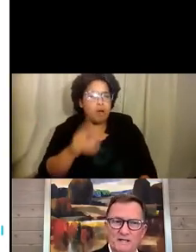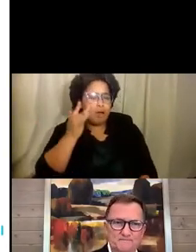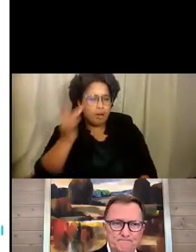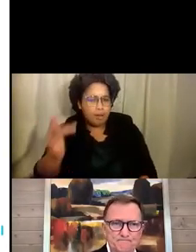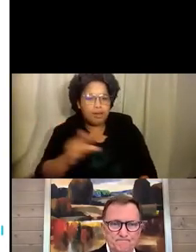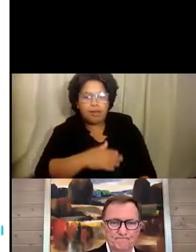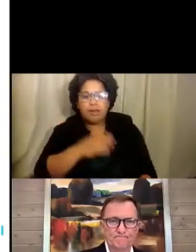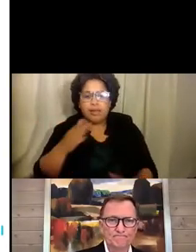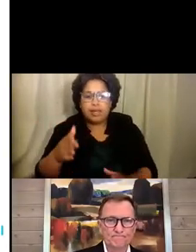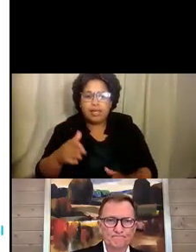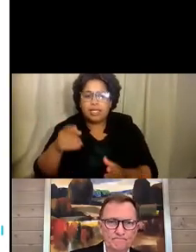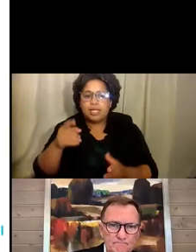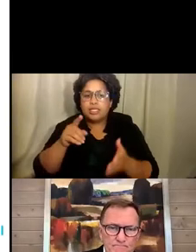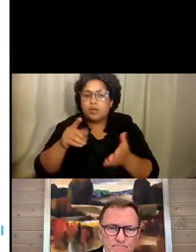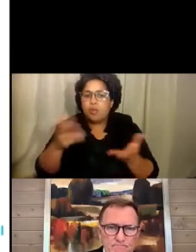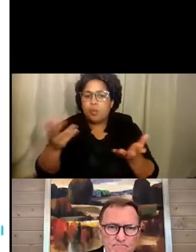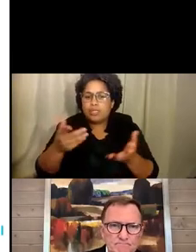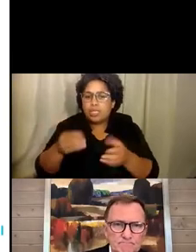go big.